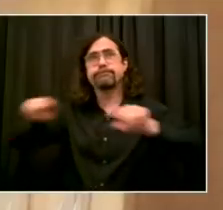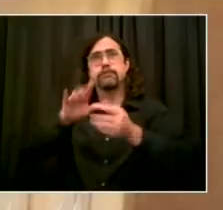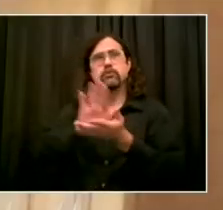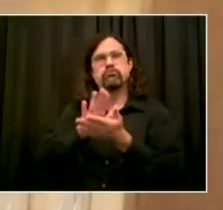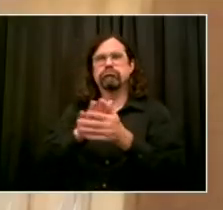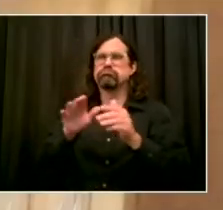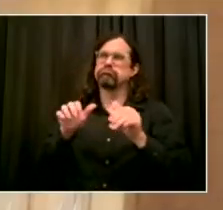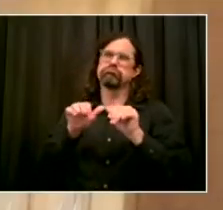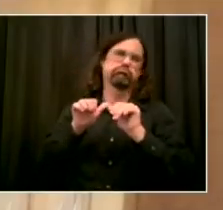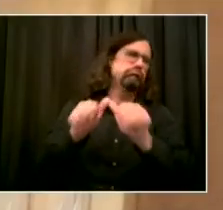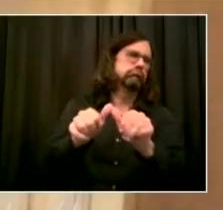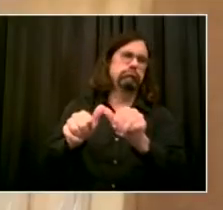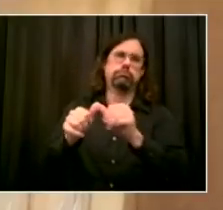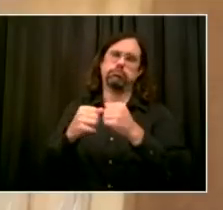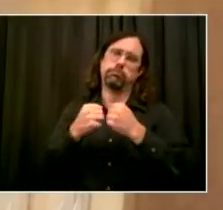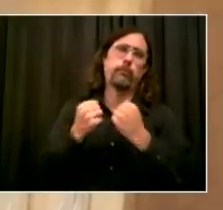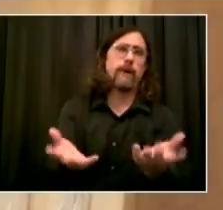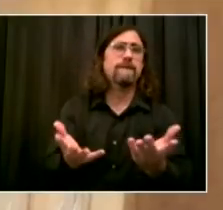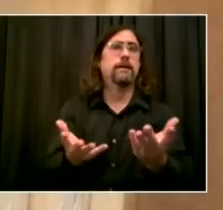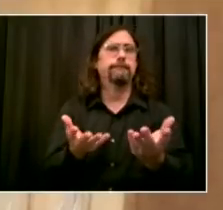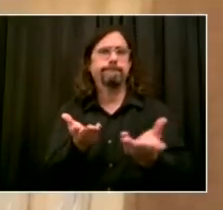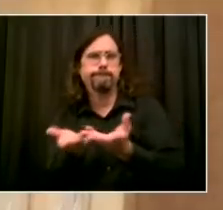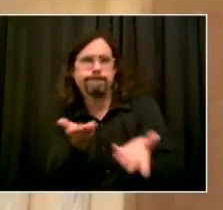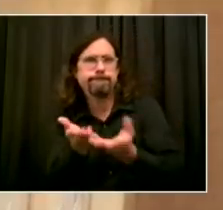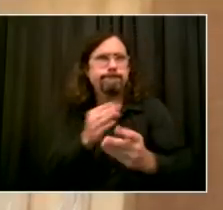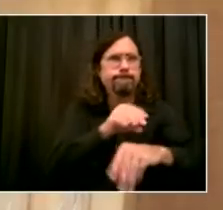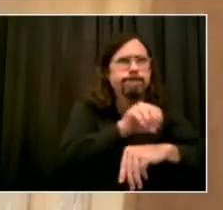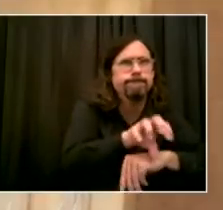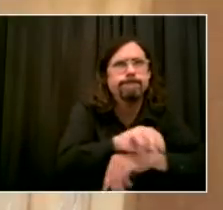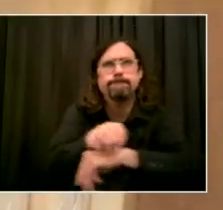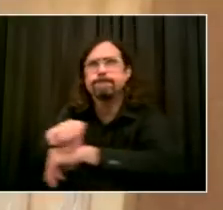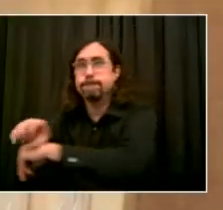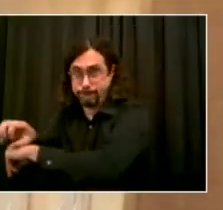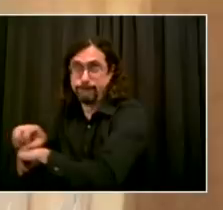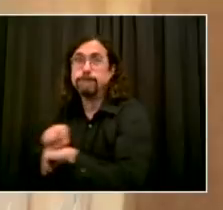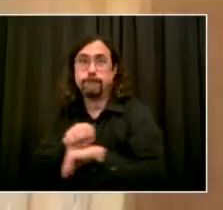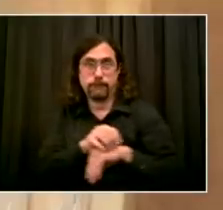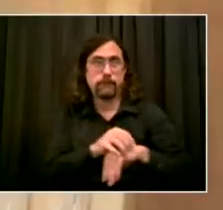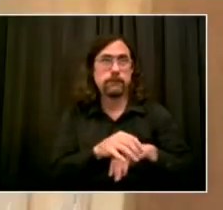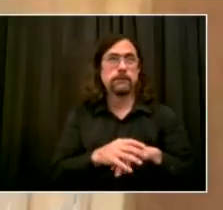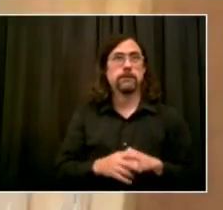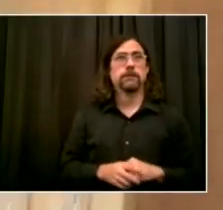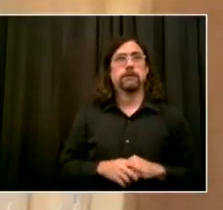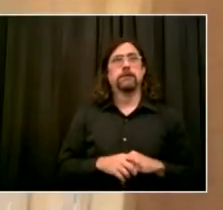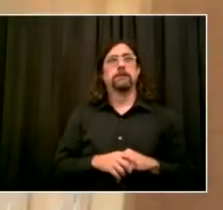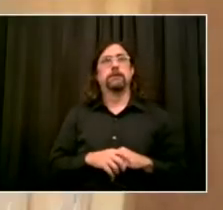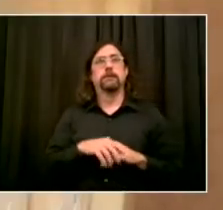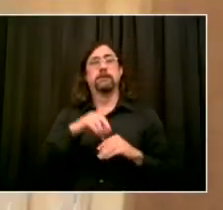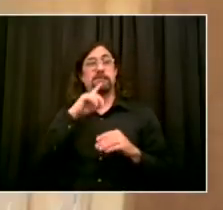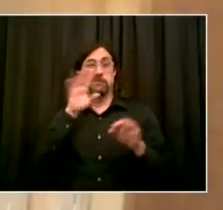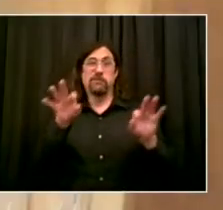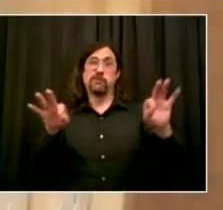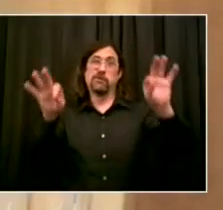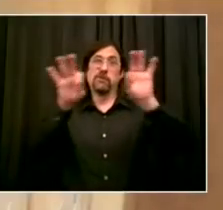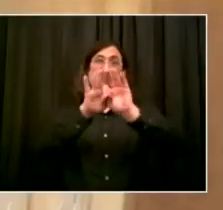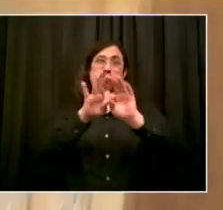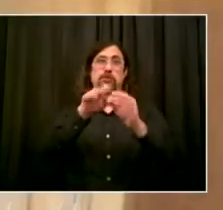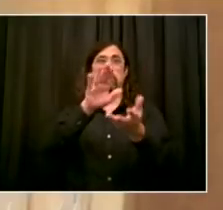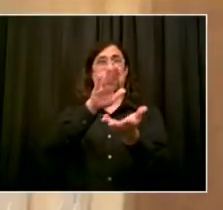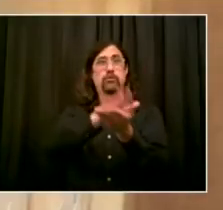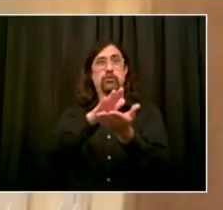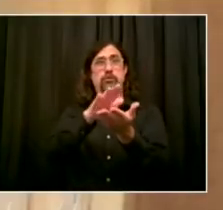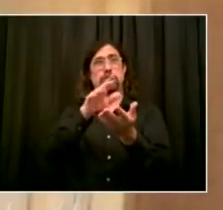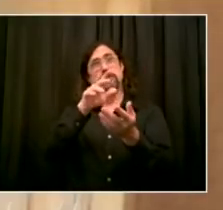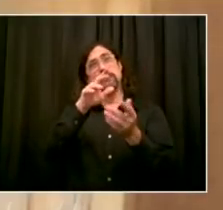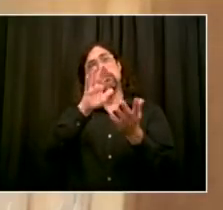with students to make sure that they have the food that they need, the technology that they need, the support system, the trauma-informed supports that